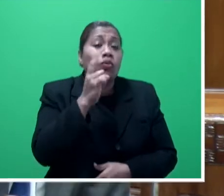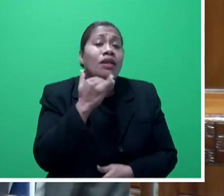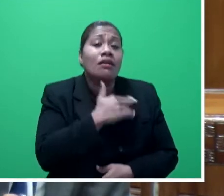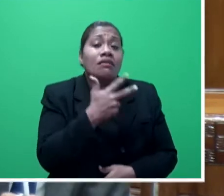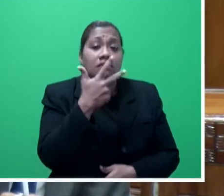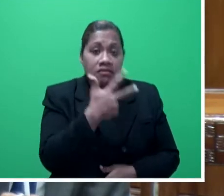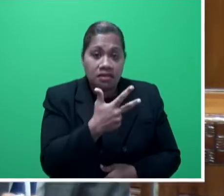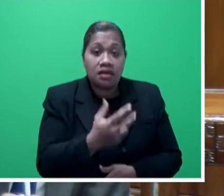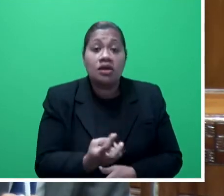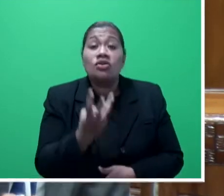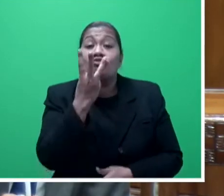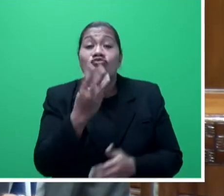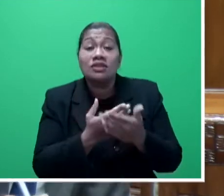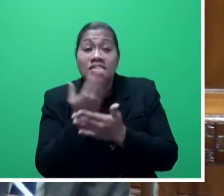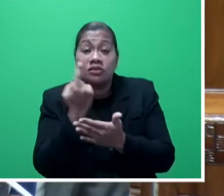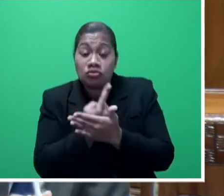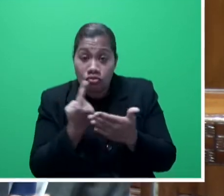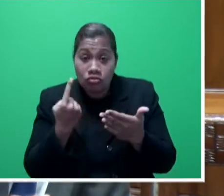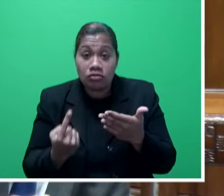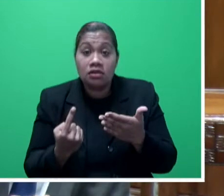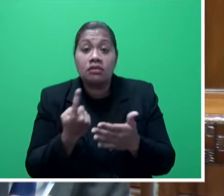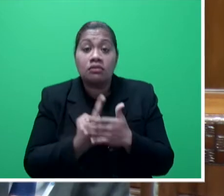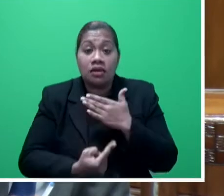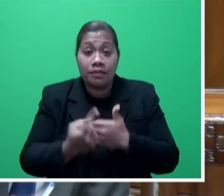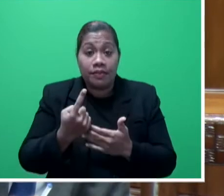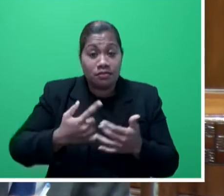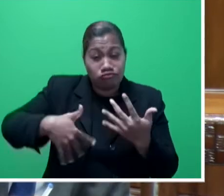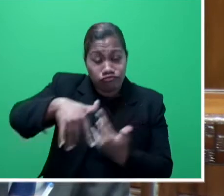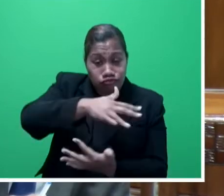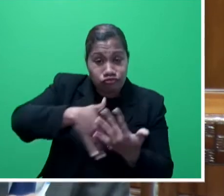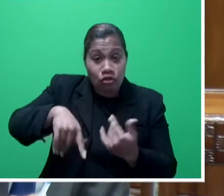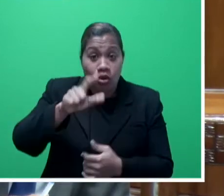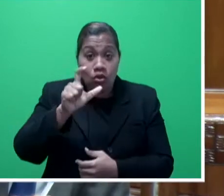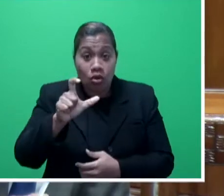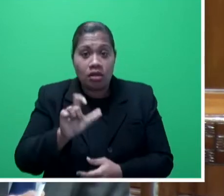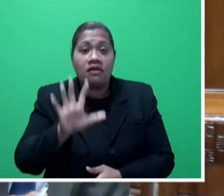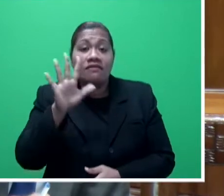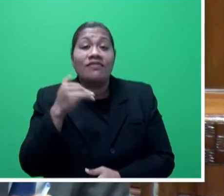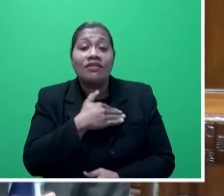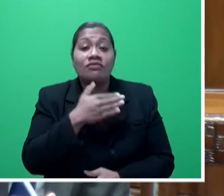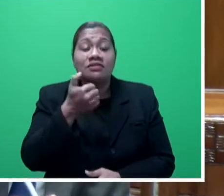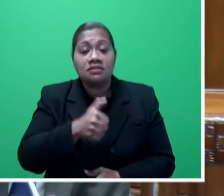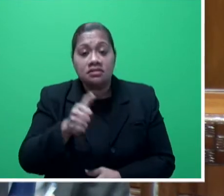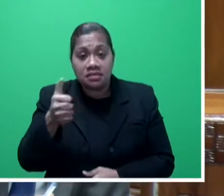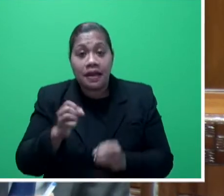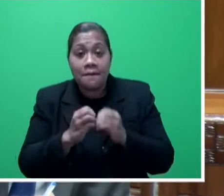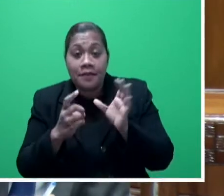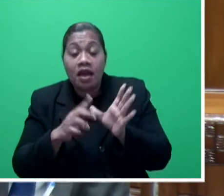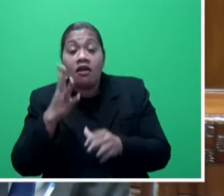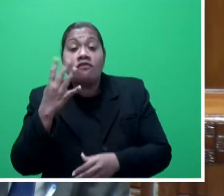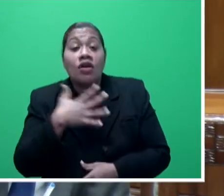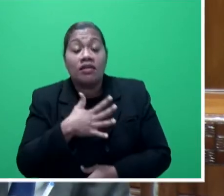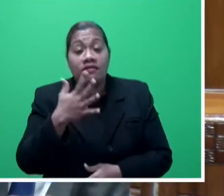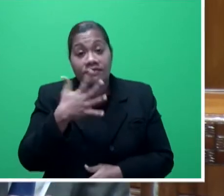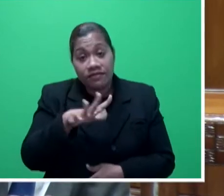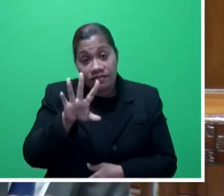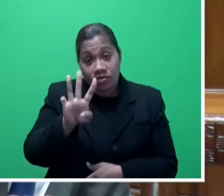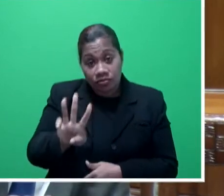the three days only, T.C. CODI, was 566 in BAR, 453 in Tavua,